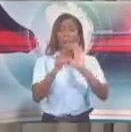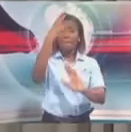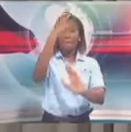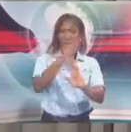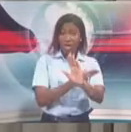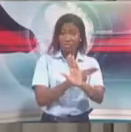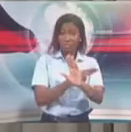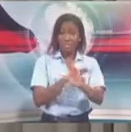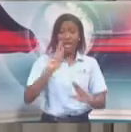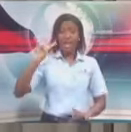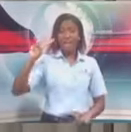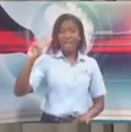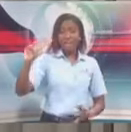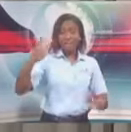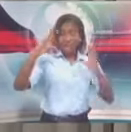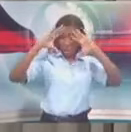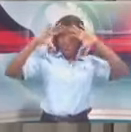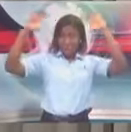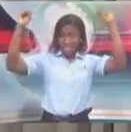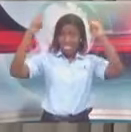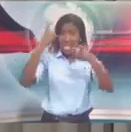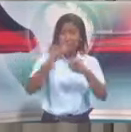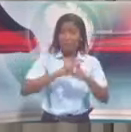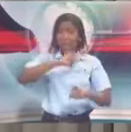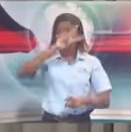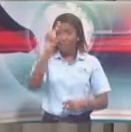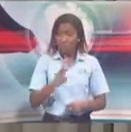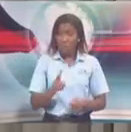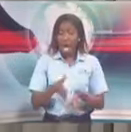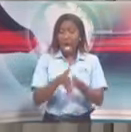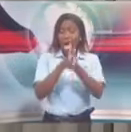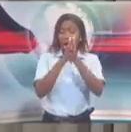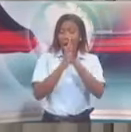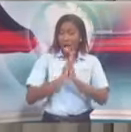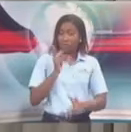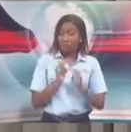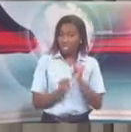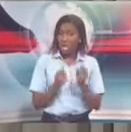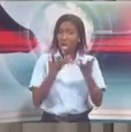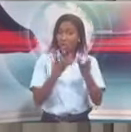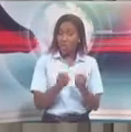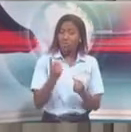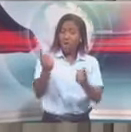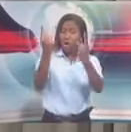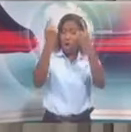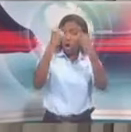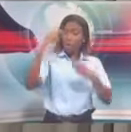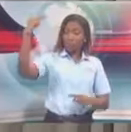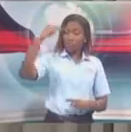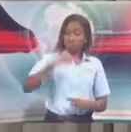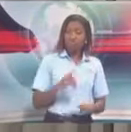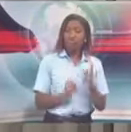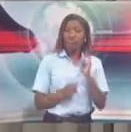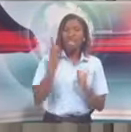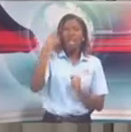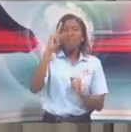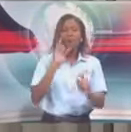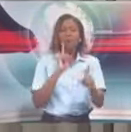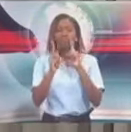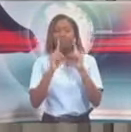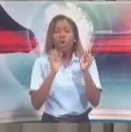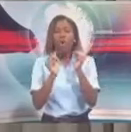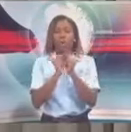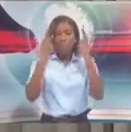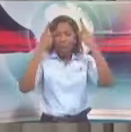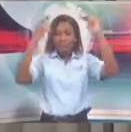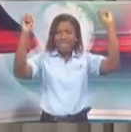President, Ms. Delcy Rodriguez, to come to Trinidad to speak to the Prime Minister. Ms. Delcy Rodriguez was appointed, I believe, on